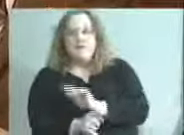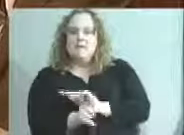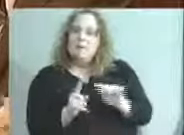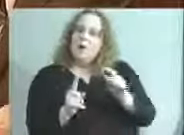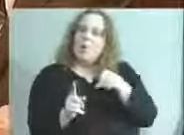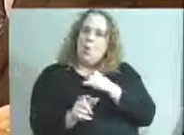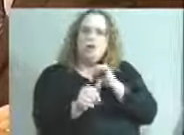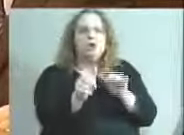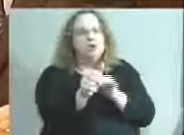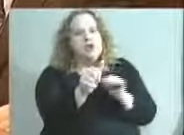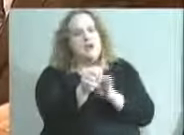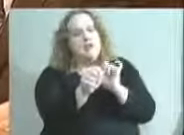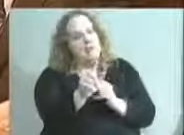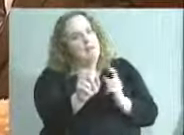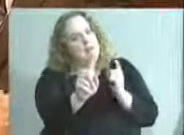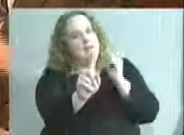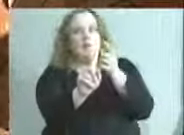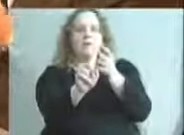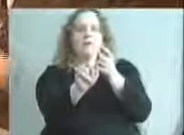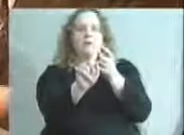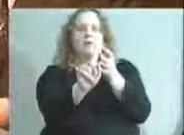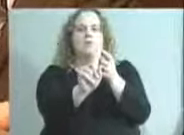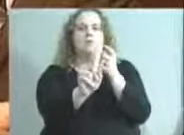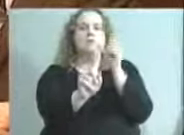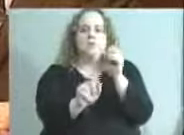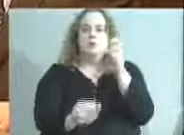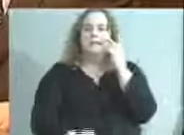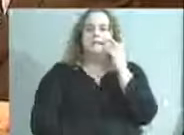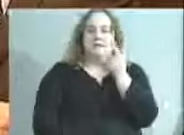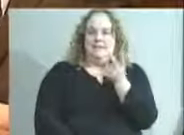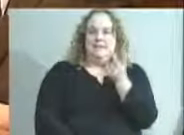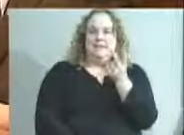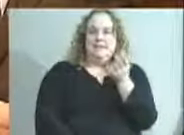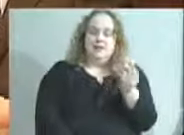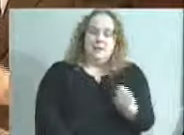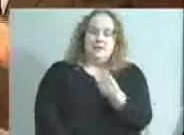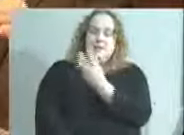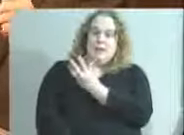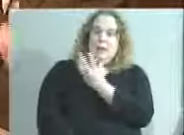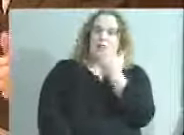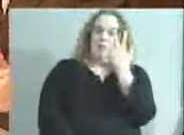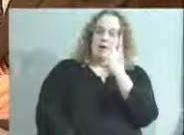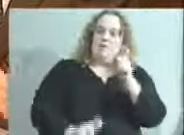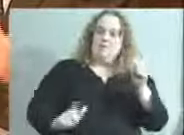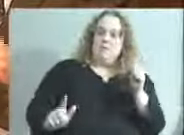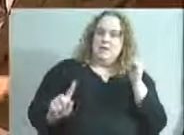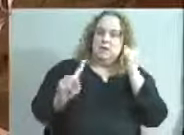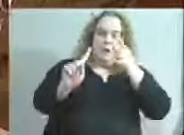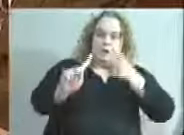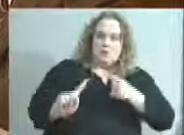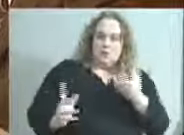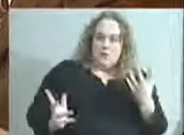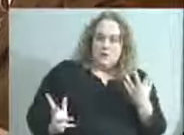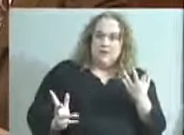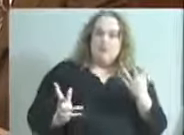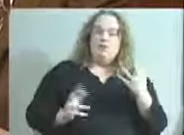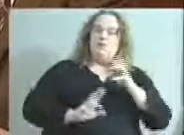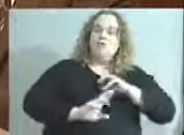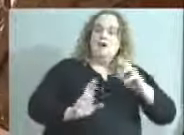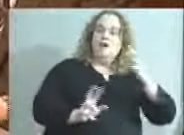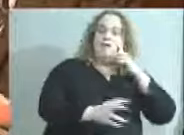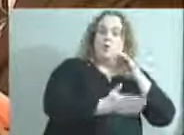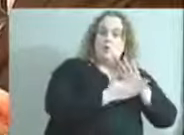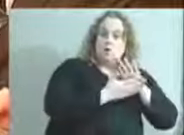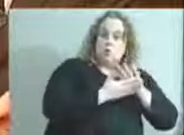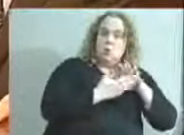doing the best we can with this noble goal. You can see on the slide what the three big goals are, having kids ready for school, successful in school, and then